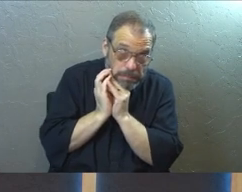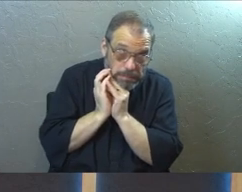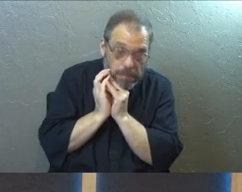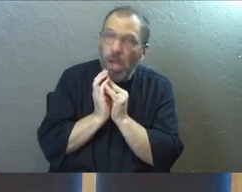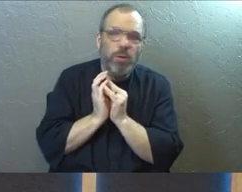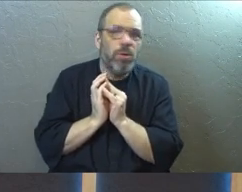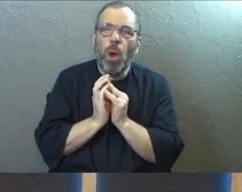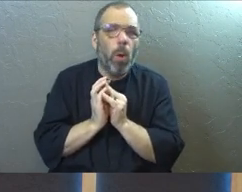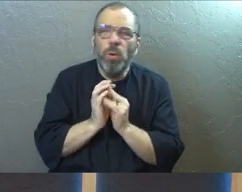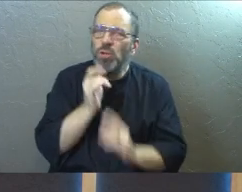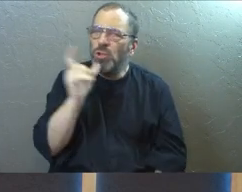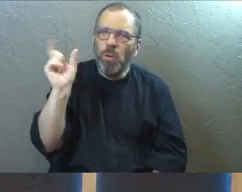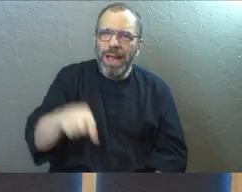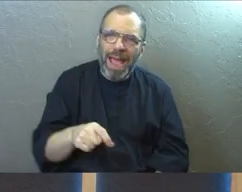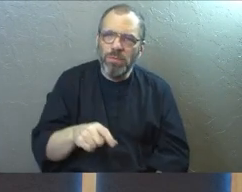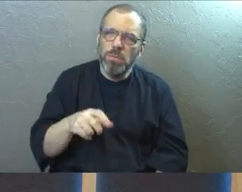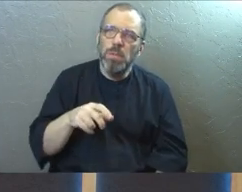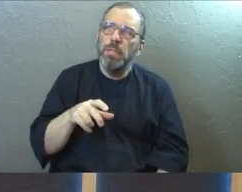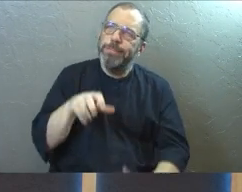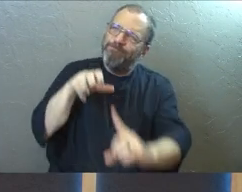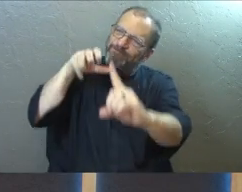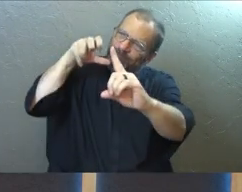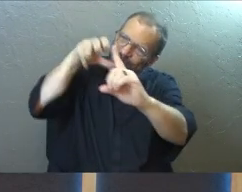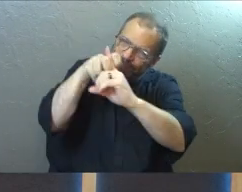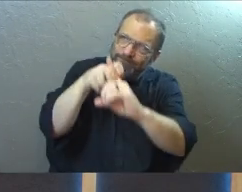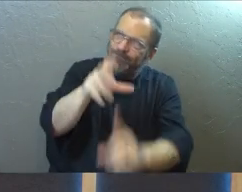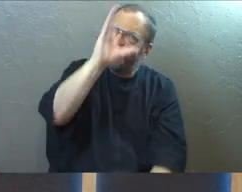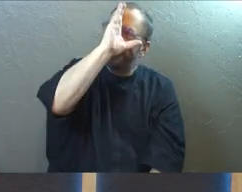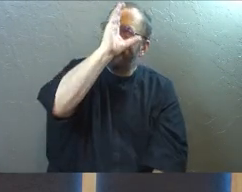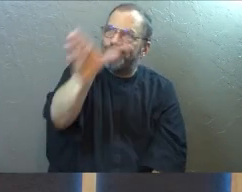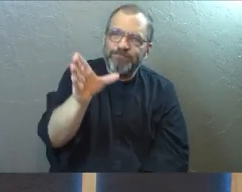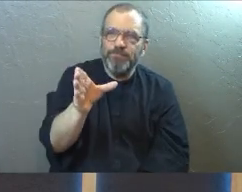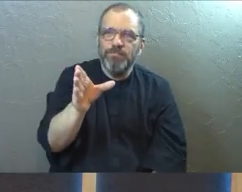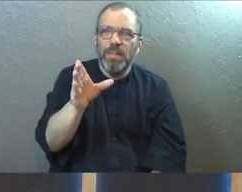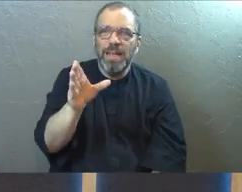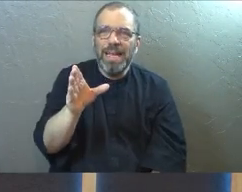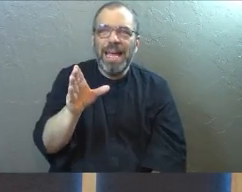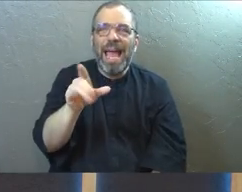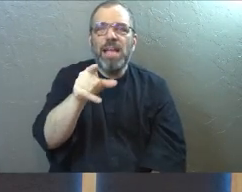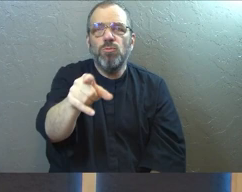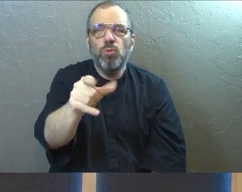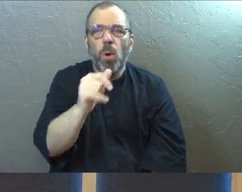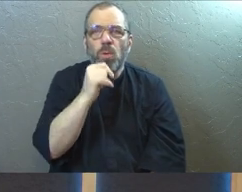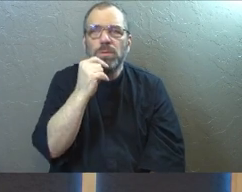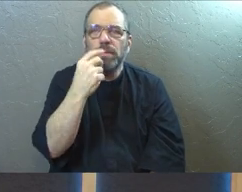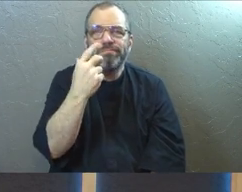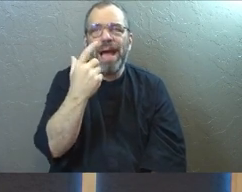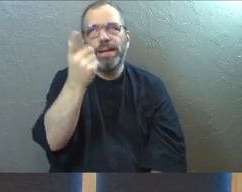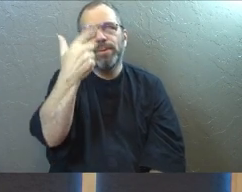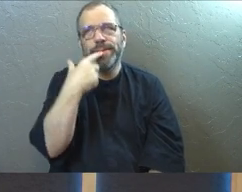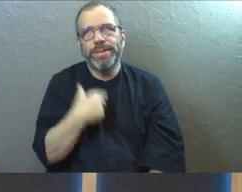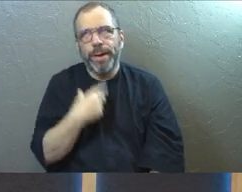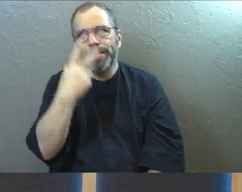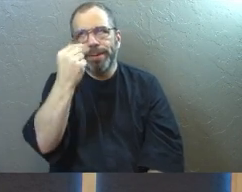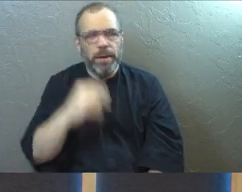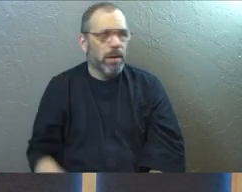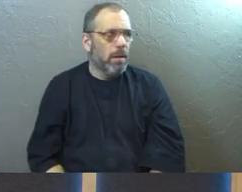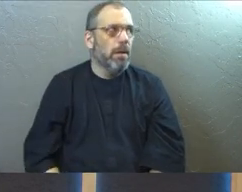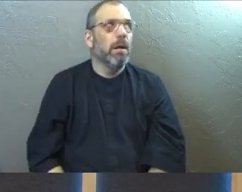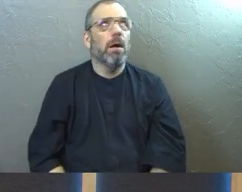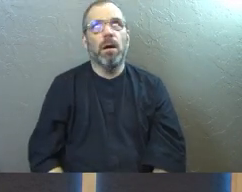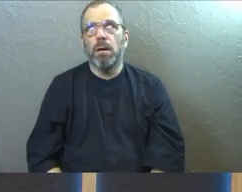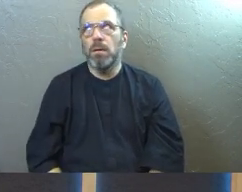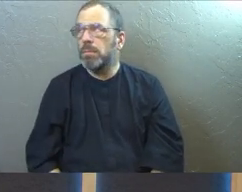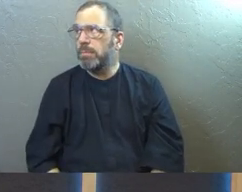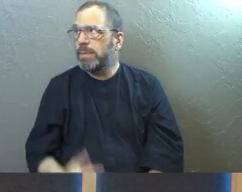And I'm saying, no, you don't have because you don't ask. So just come ask. And don't say no for him. Right? Because here's the thing. Like, don't, God